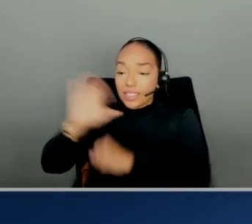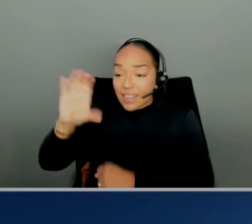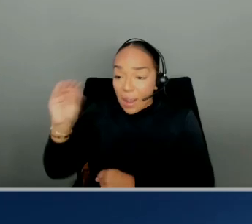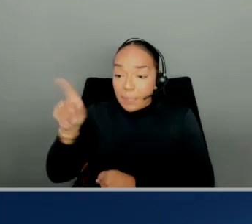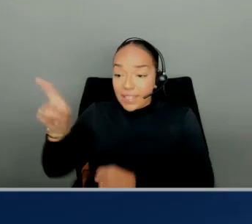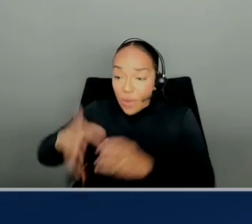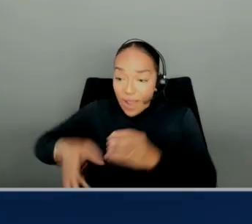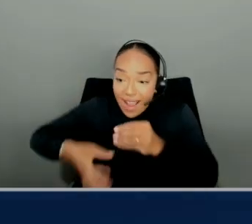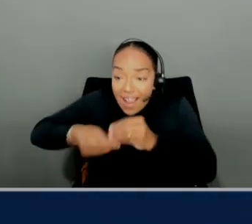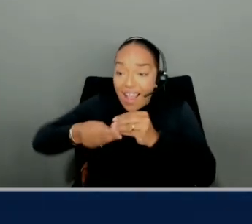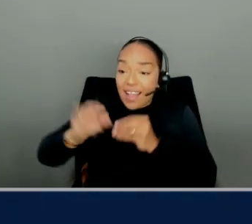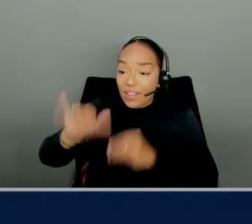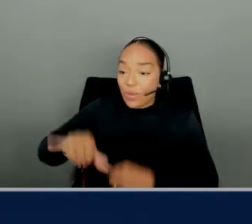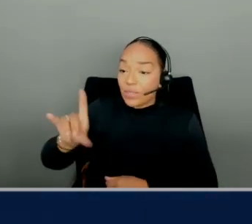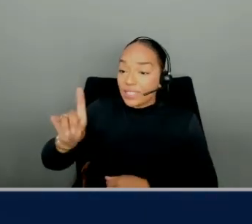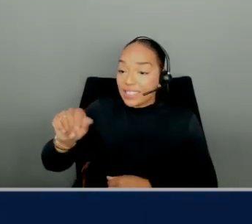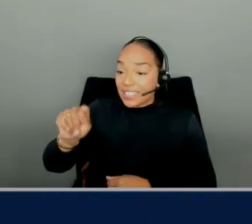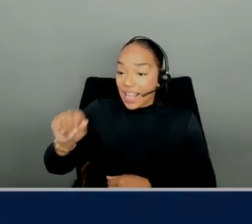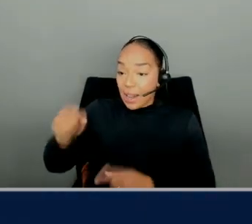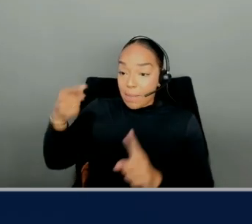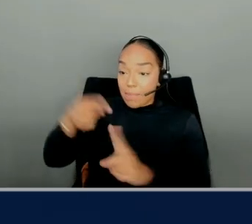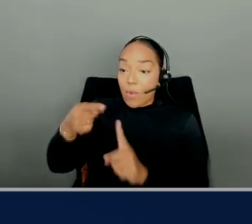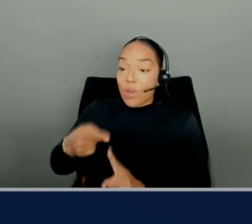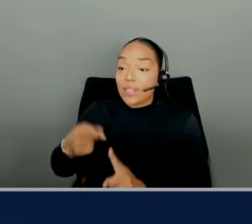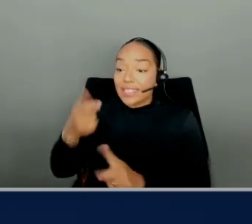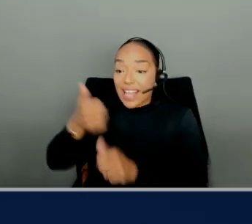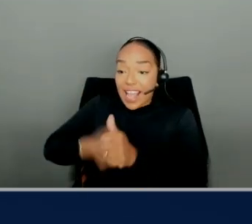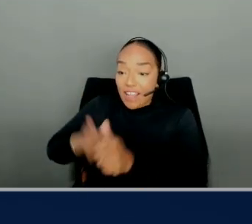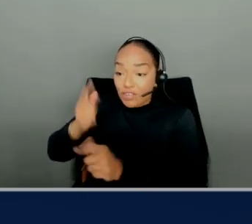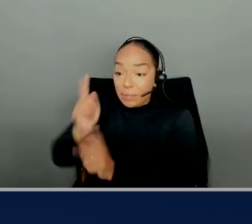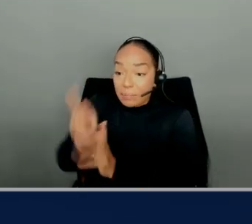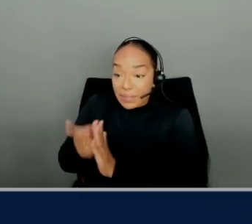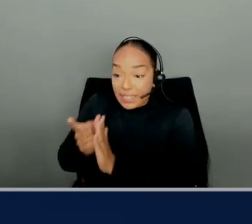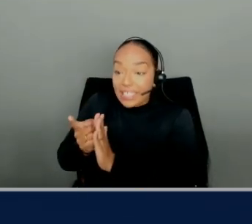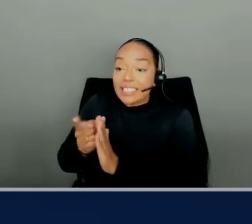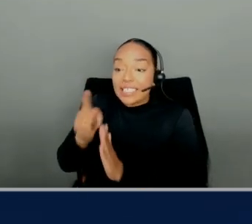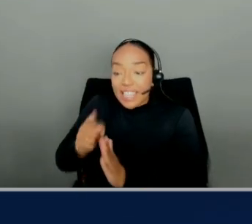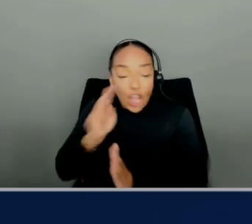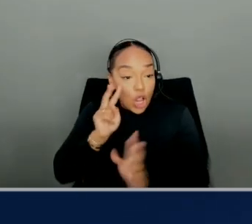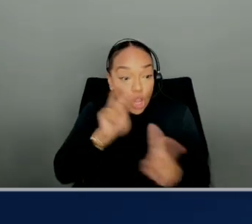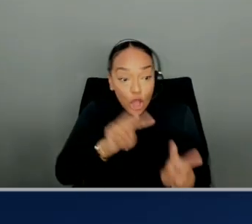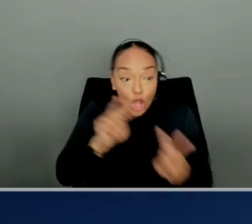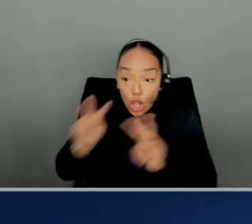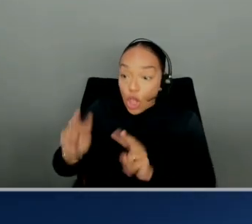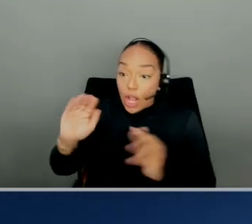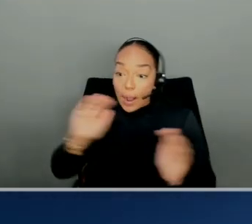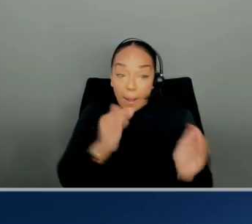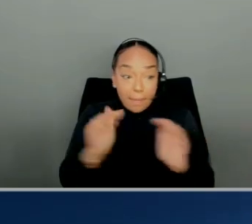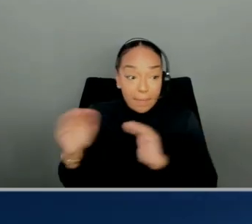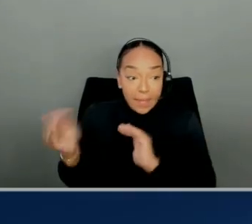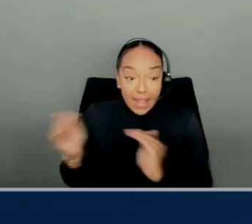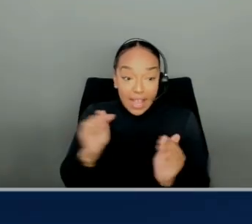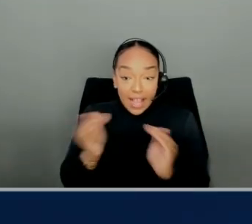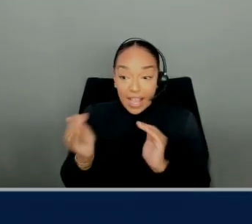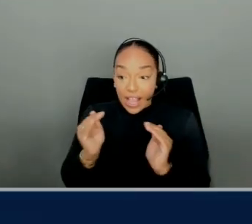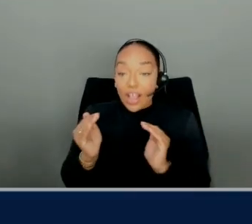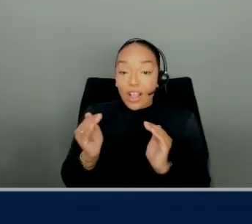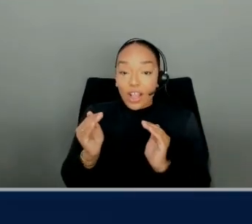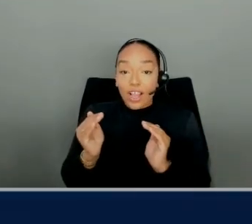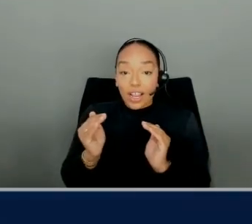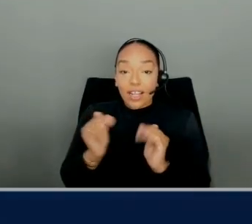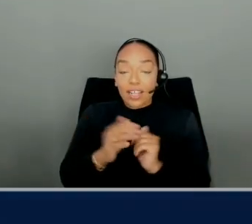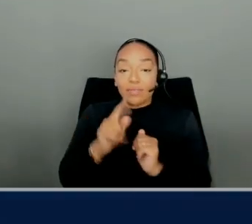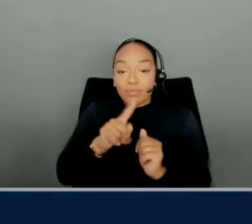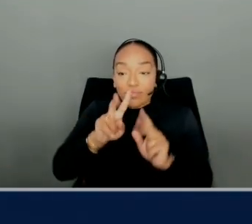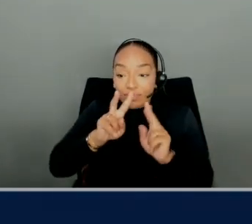data points every minute and looking at it and comparing it, right? So, for them to look at the anomalies and